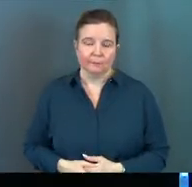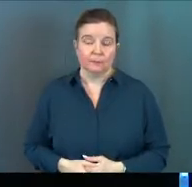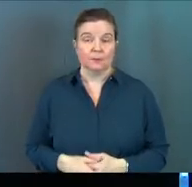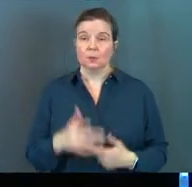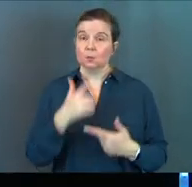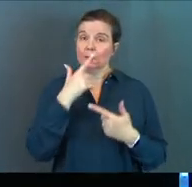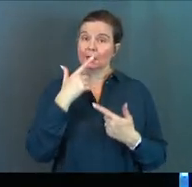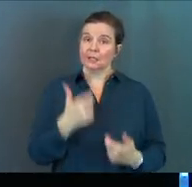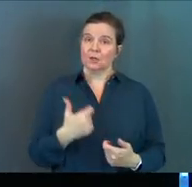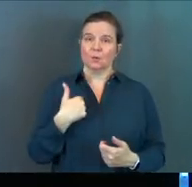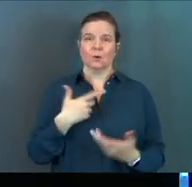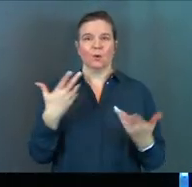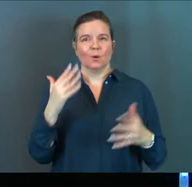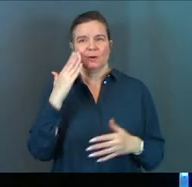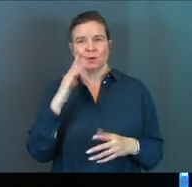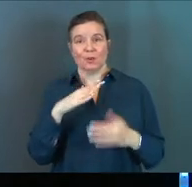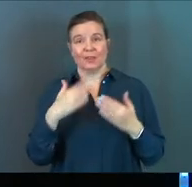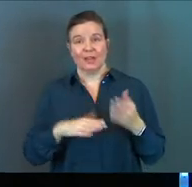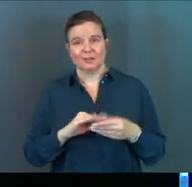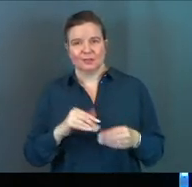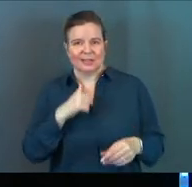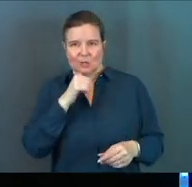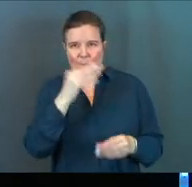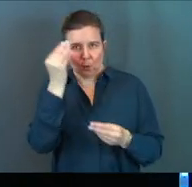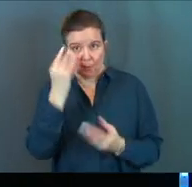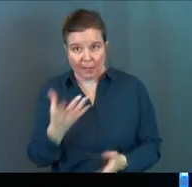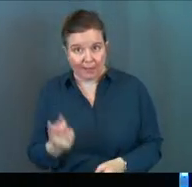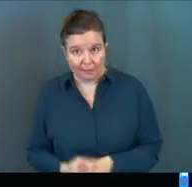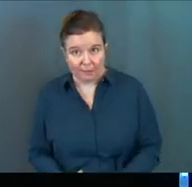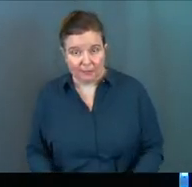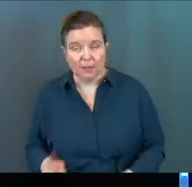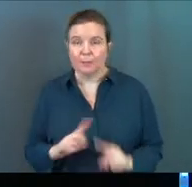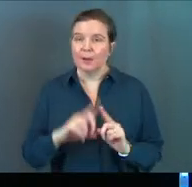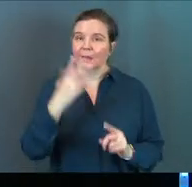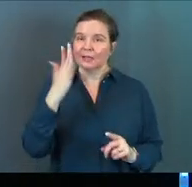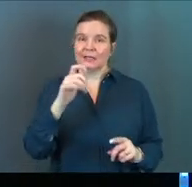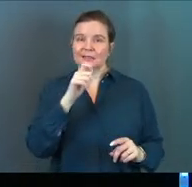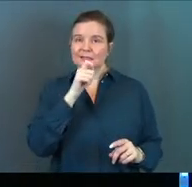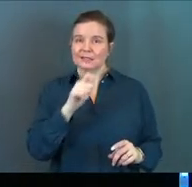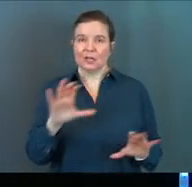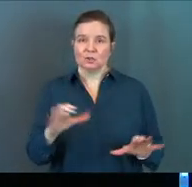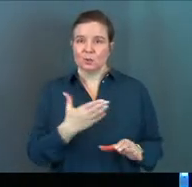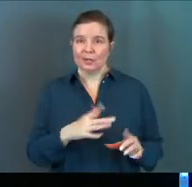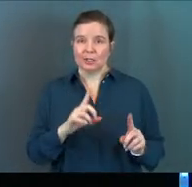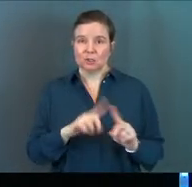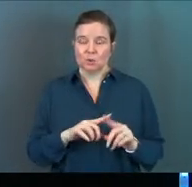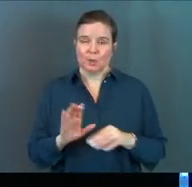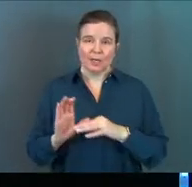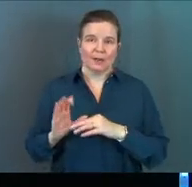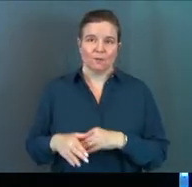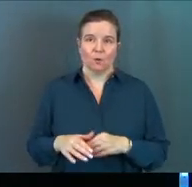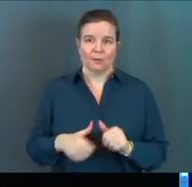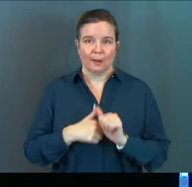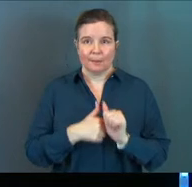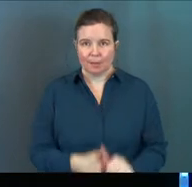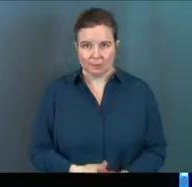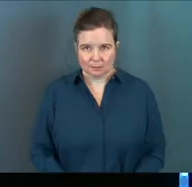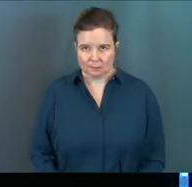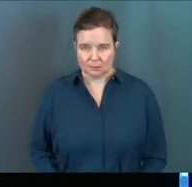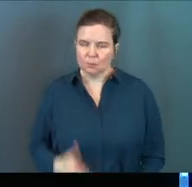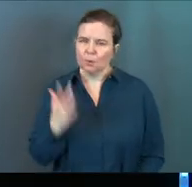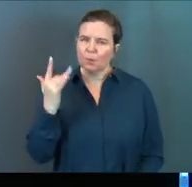What's interesting is we already know the end of the story. They don't obey, right? But God does not do things to enforce their compliance.